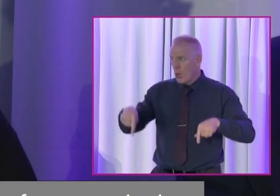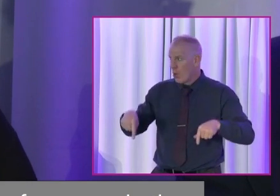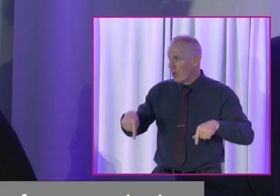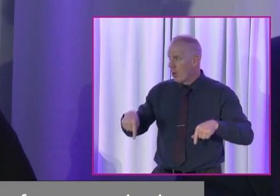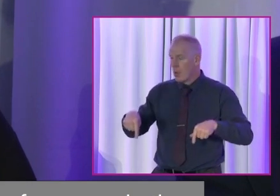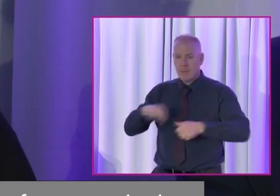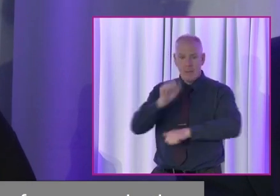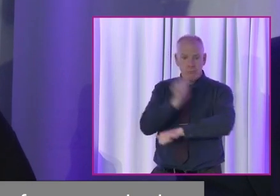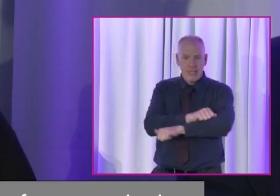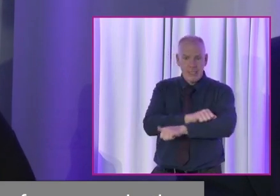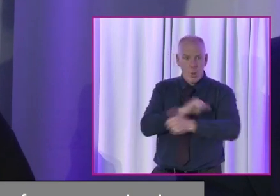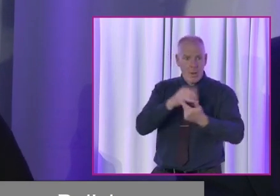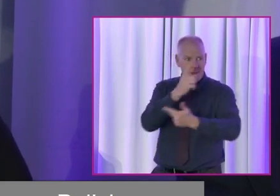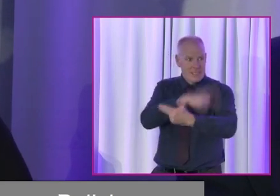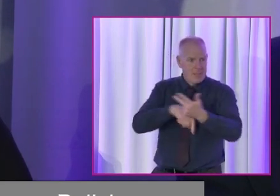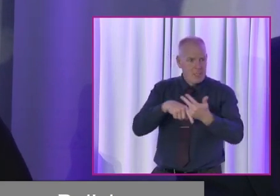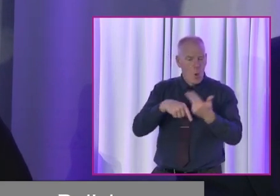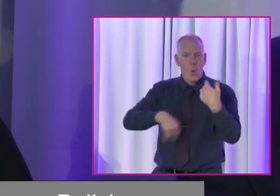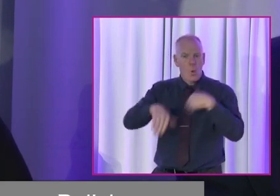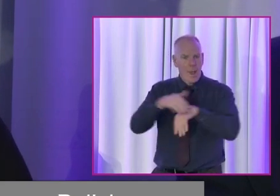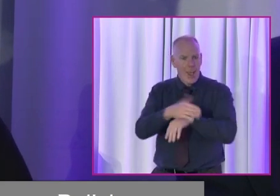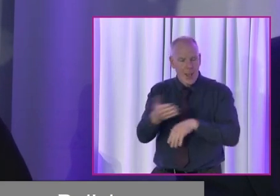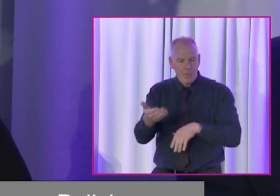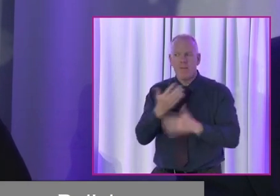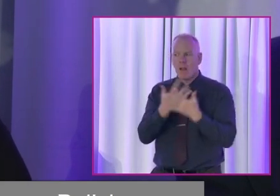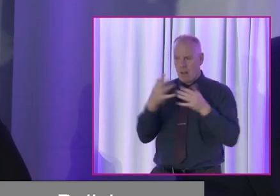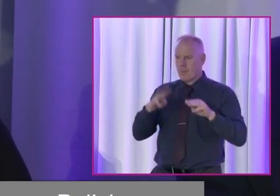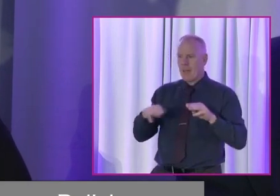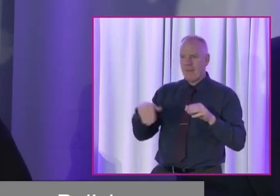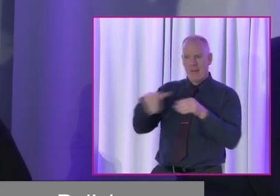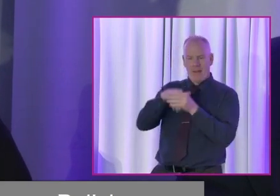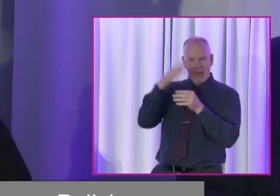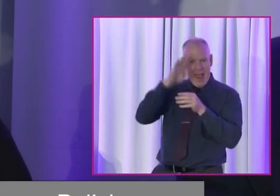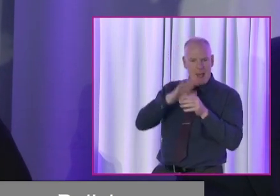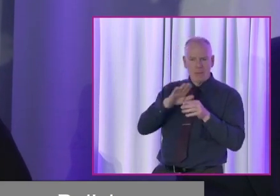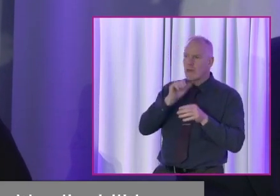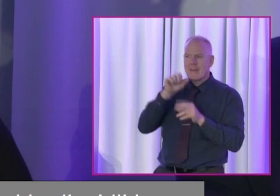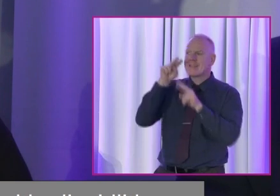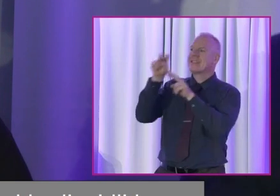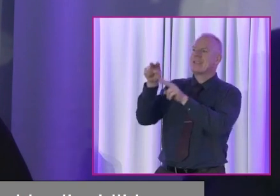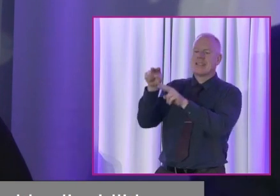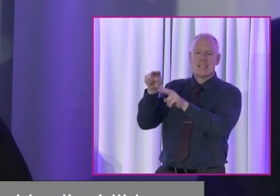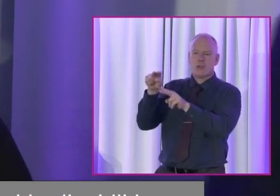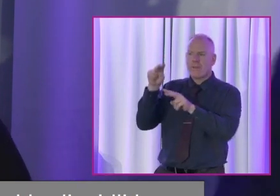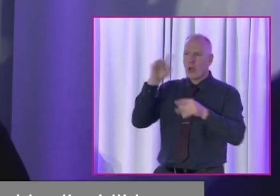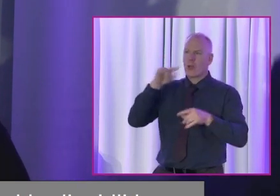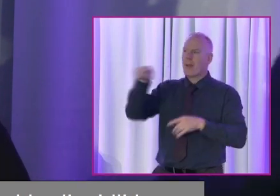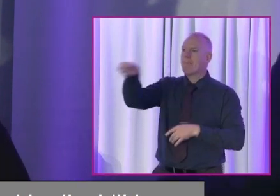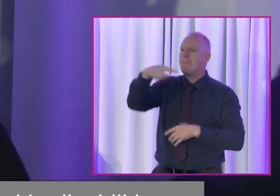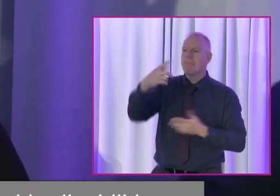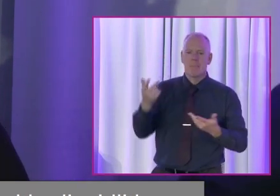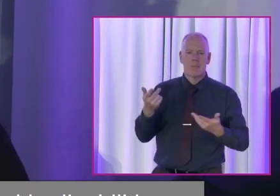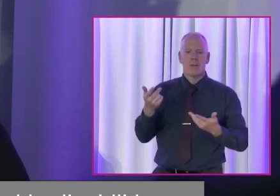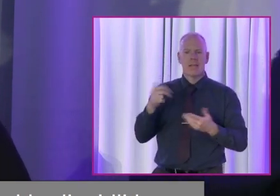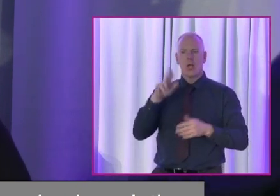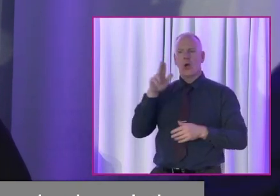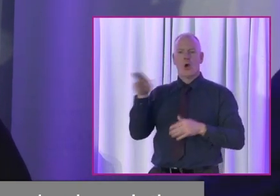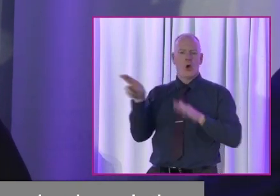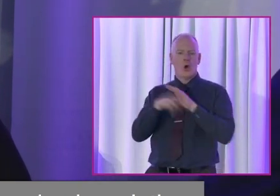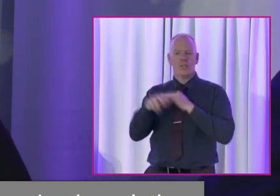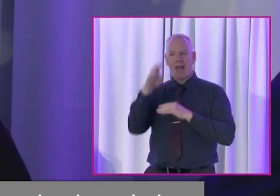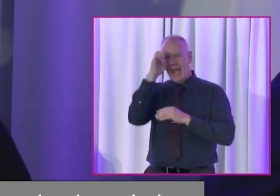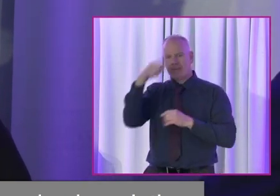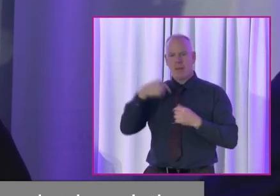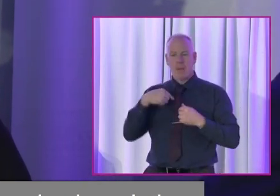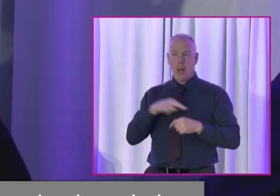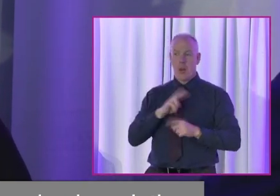are in prison right now with disabilities? We have a lot of people in Ireland who are unseen and unheard and they're the people I think of. So when they underestimate me, I look back at